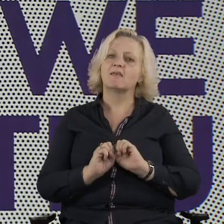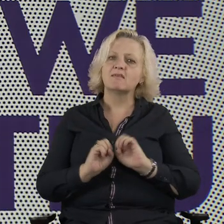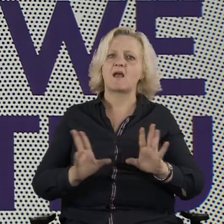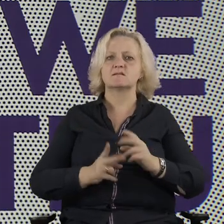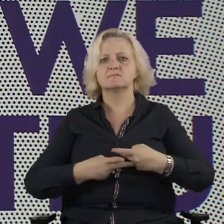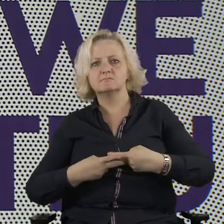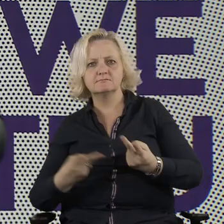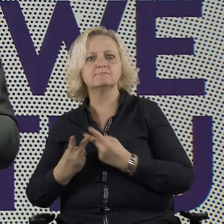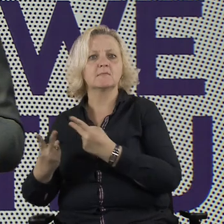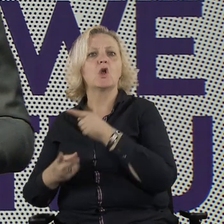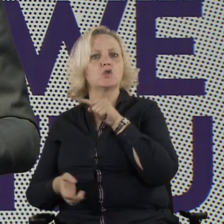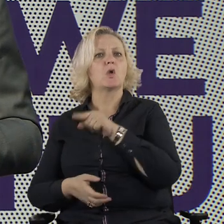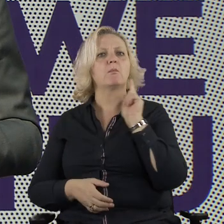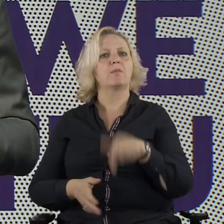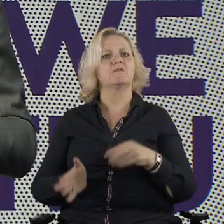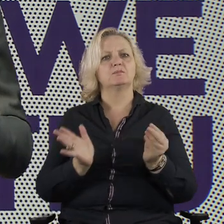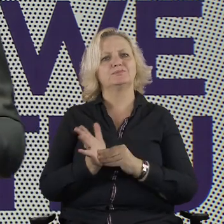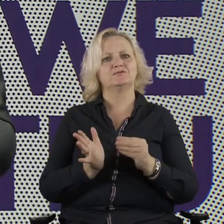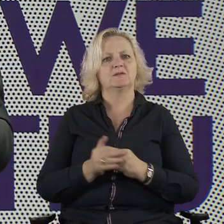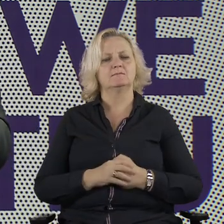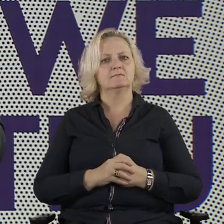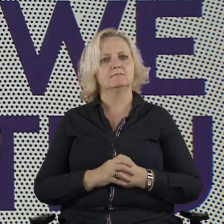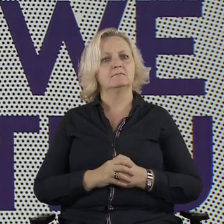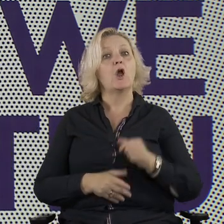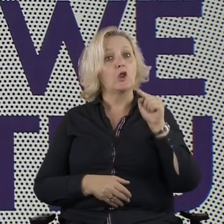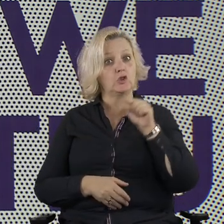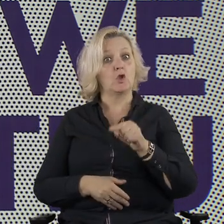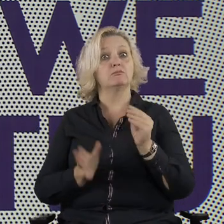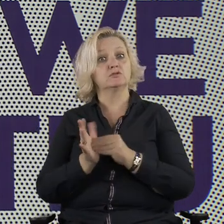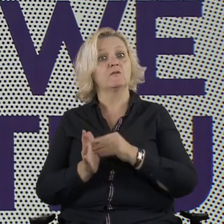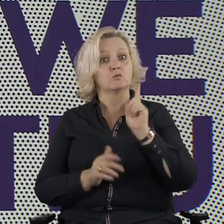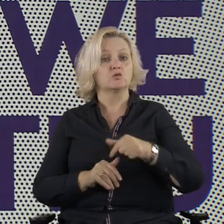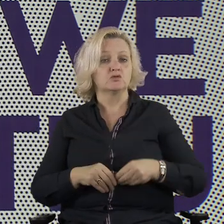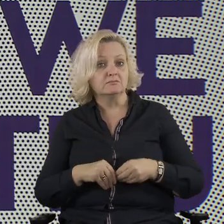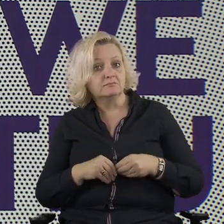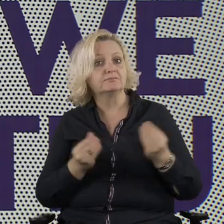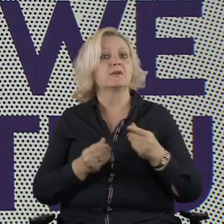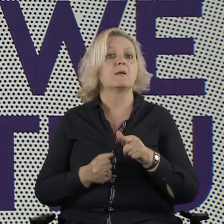habit to take root, literally, you need to think big but start small.